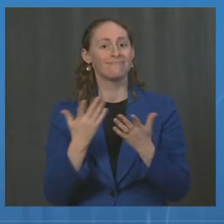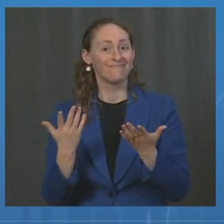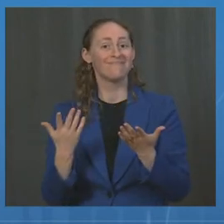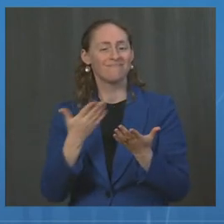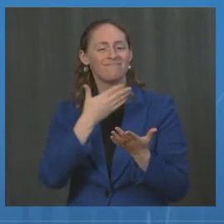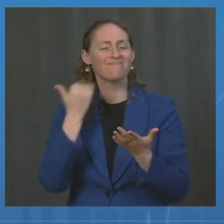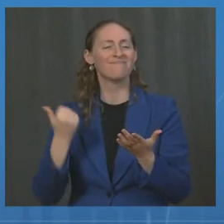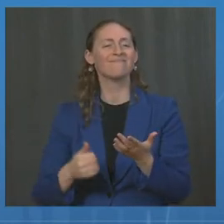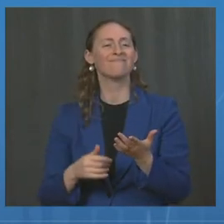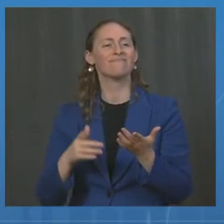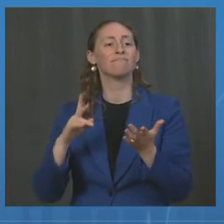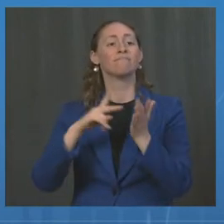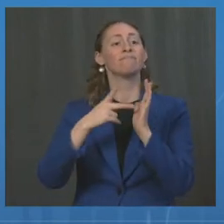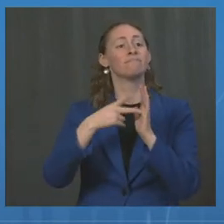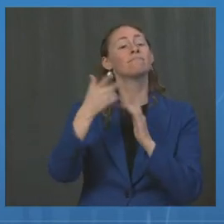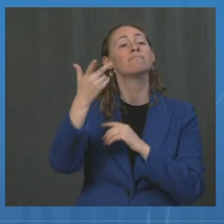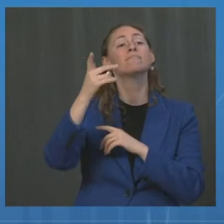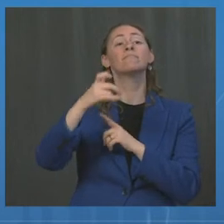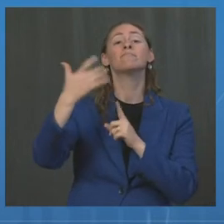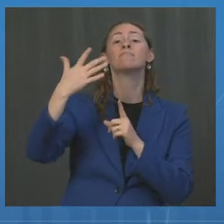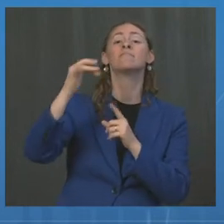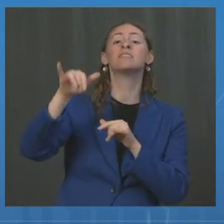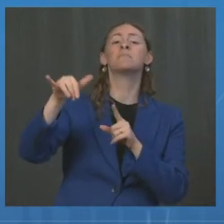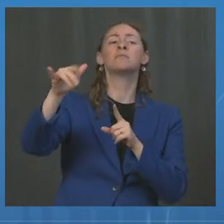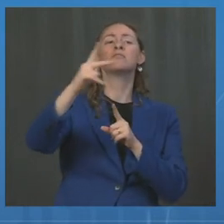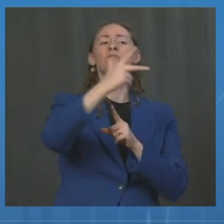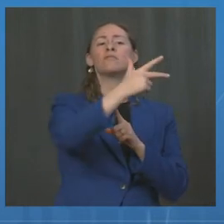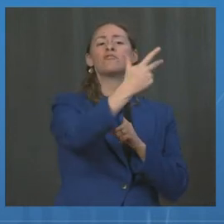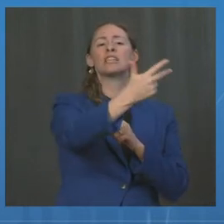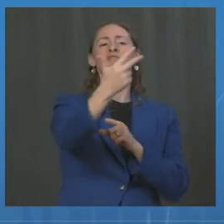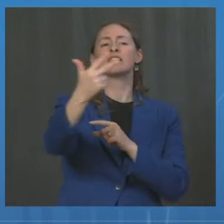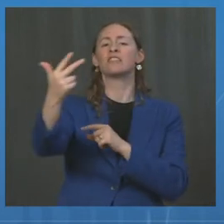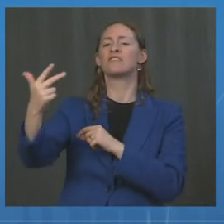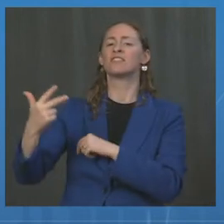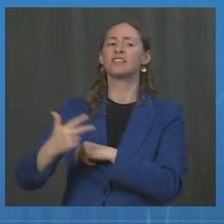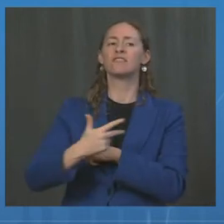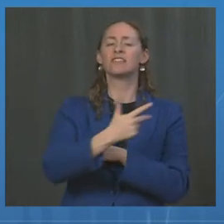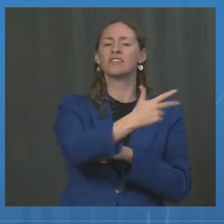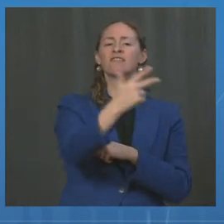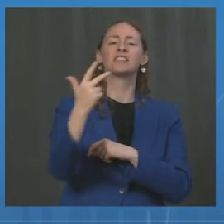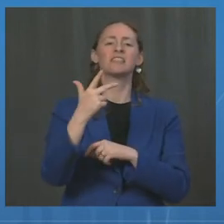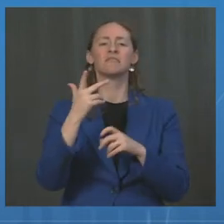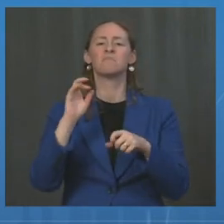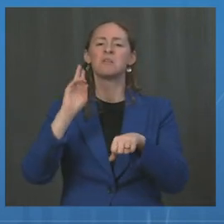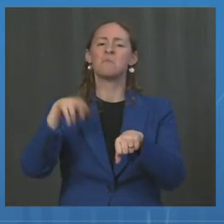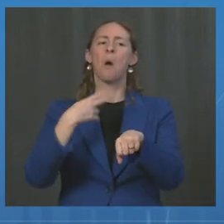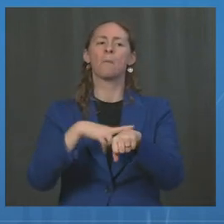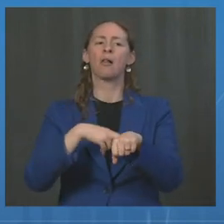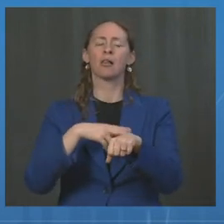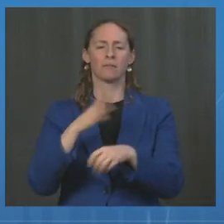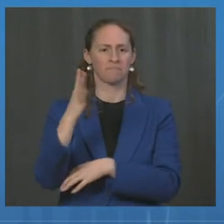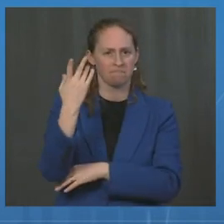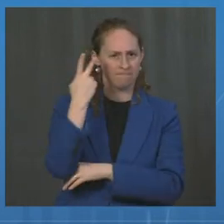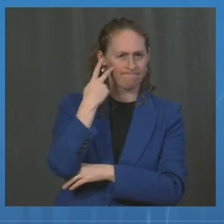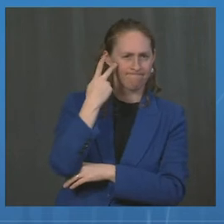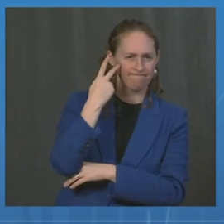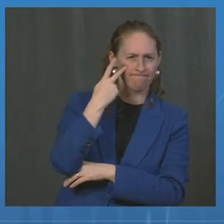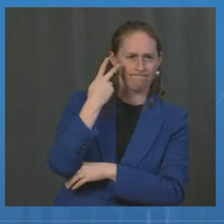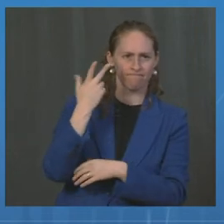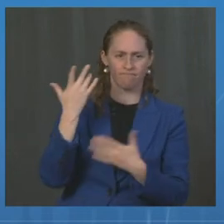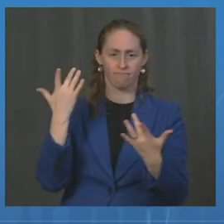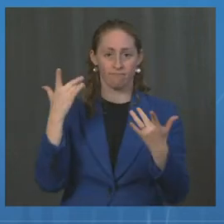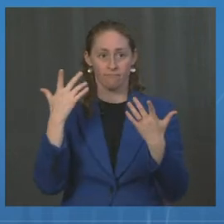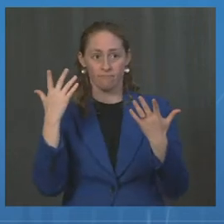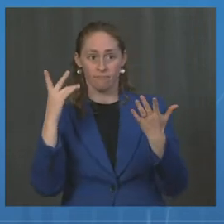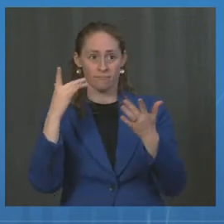-dose regimen being the routine regimen. But we'll just have to wait to make sure that that's the case when the data